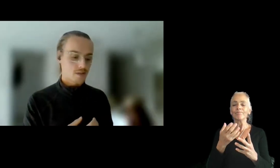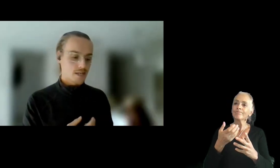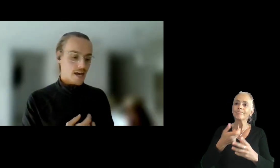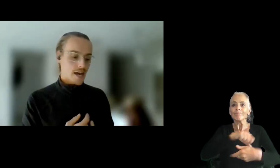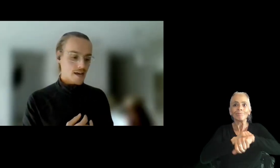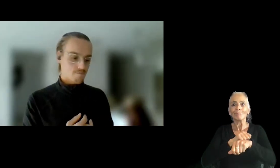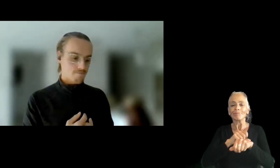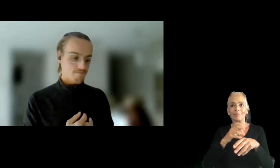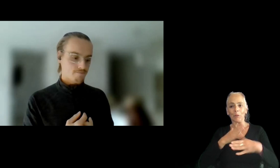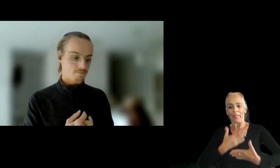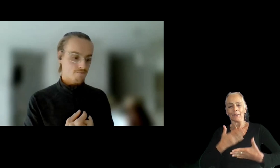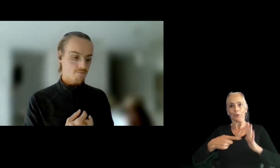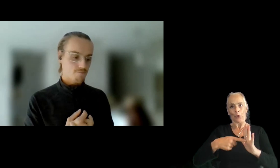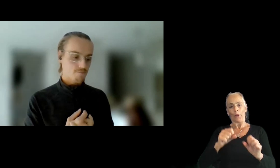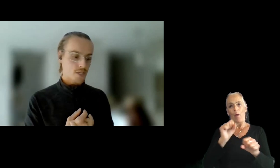style.